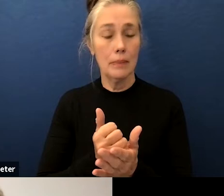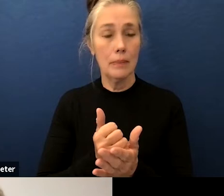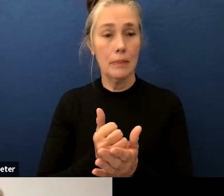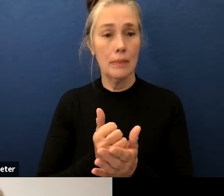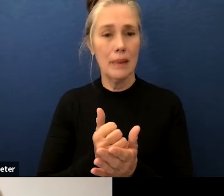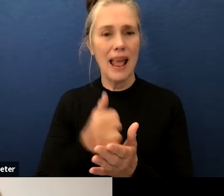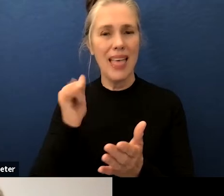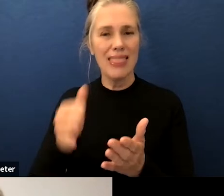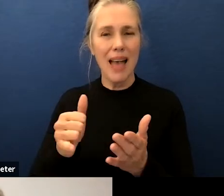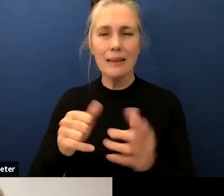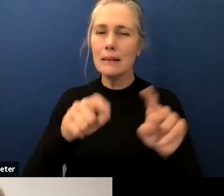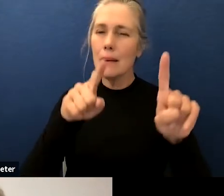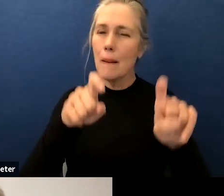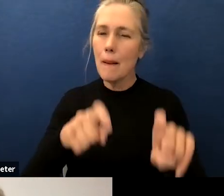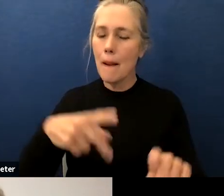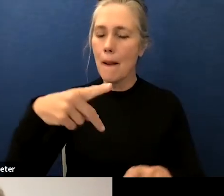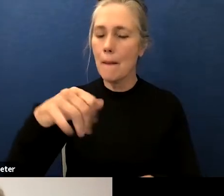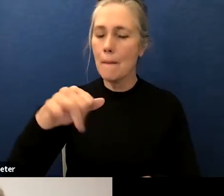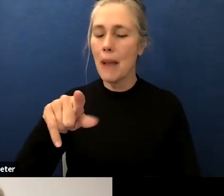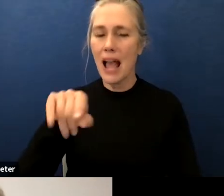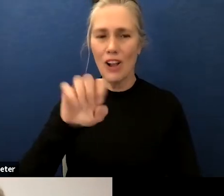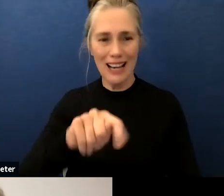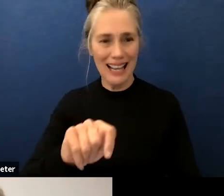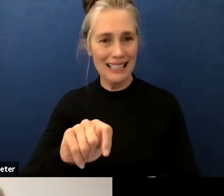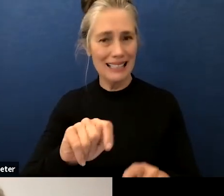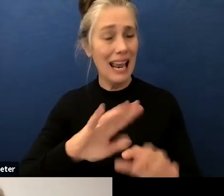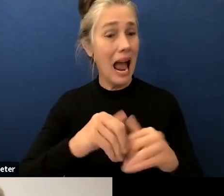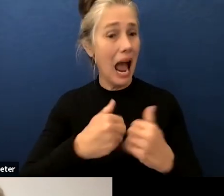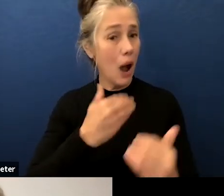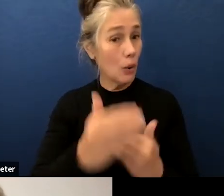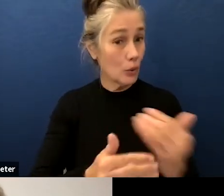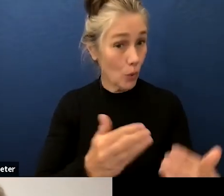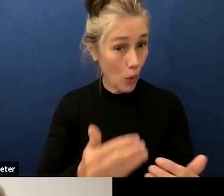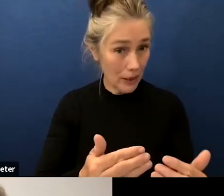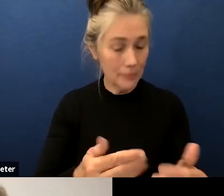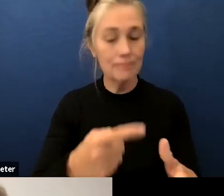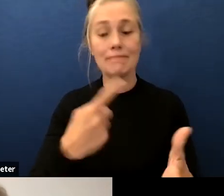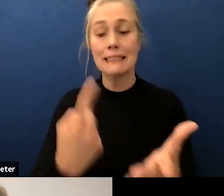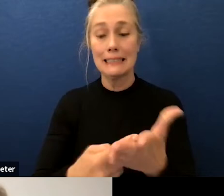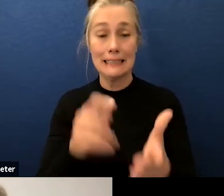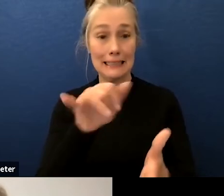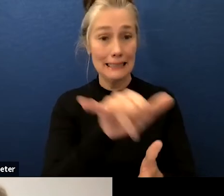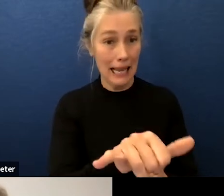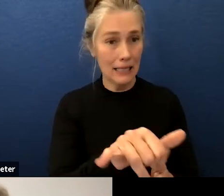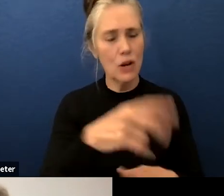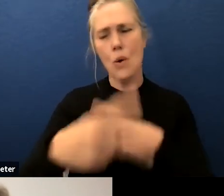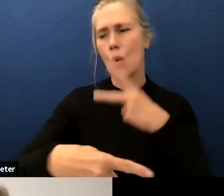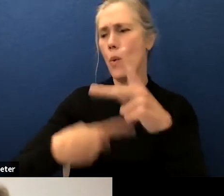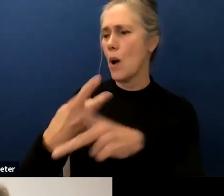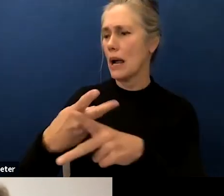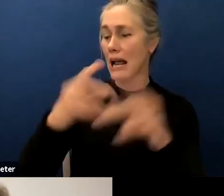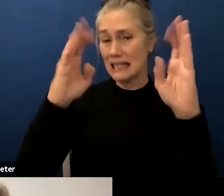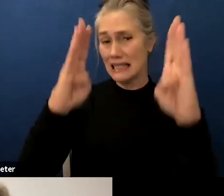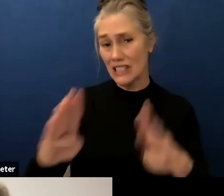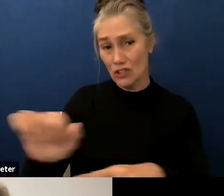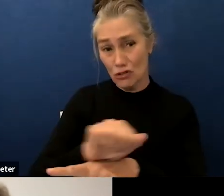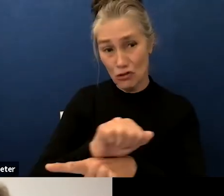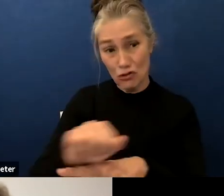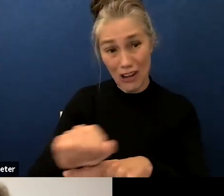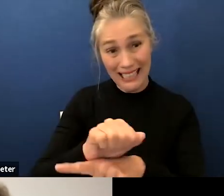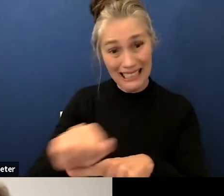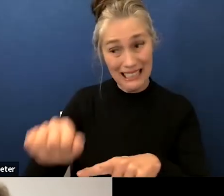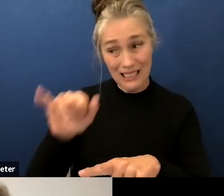how that is going get some you know discussion about that also what training do the teachers would they need